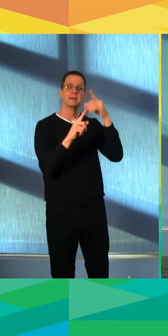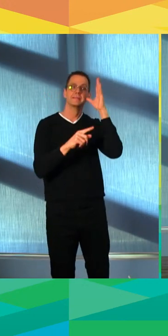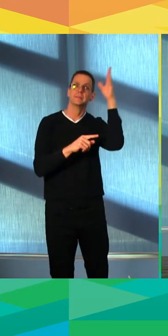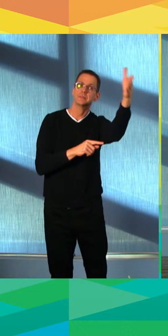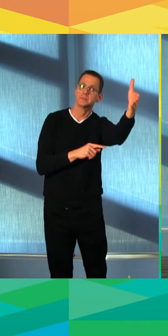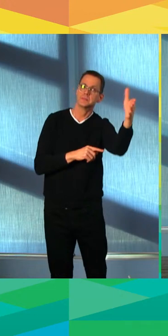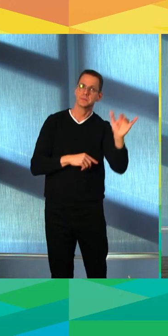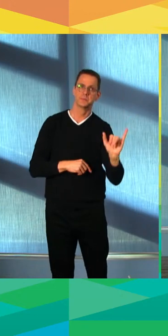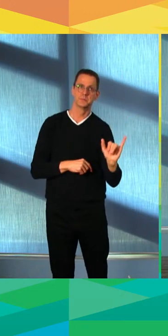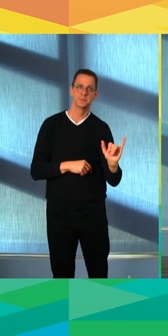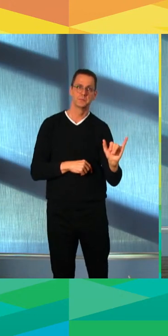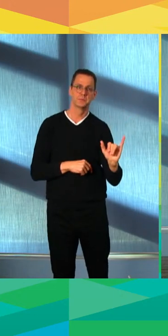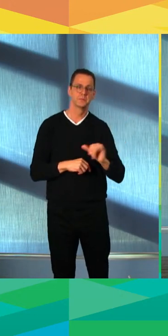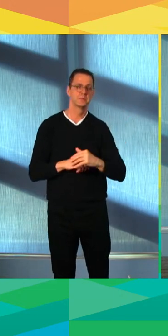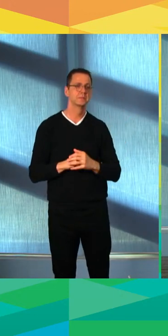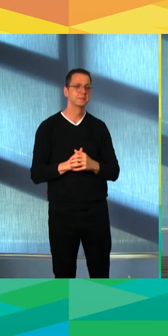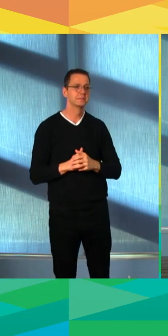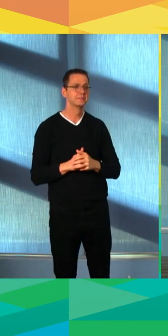parking spaces.